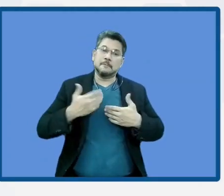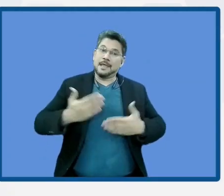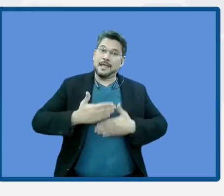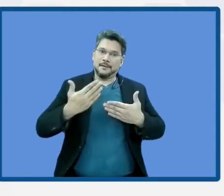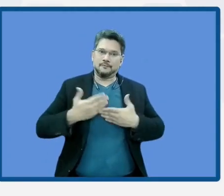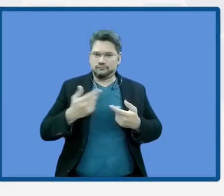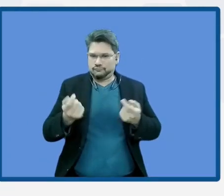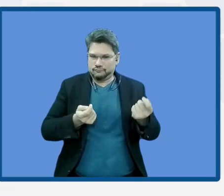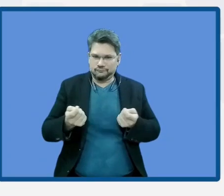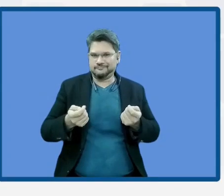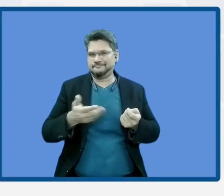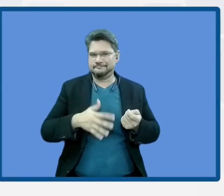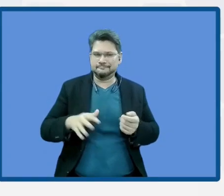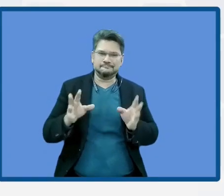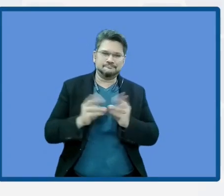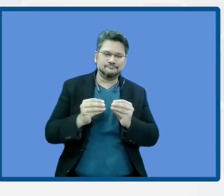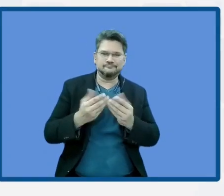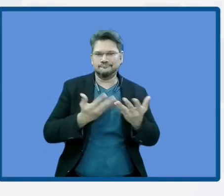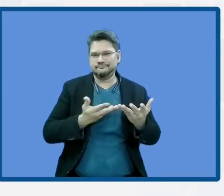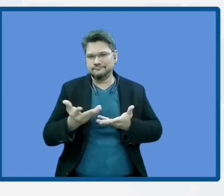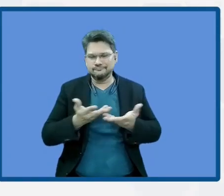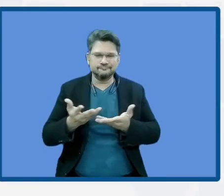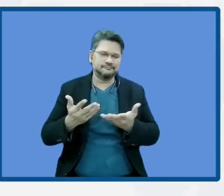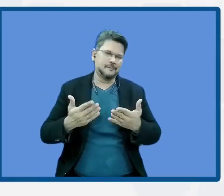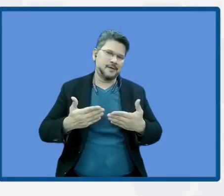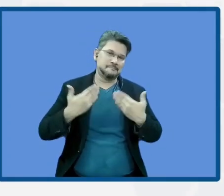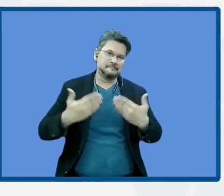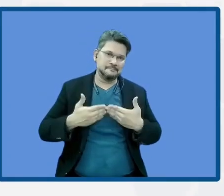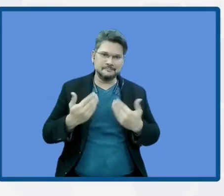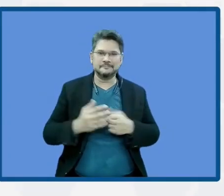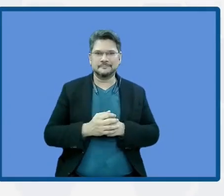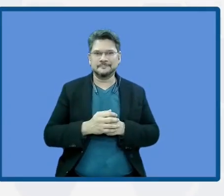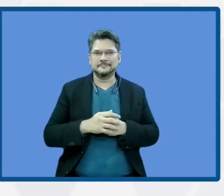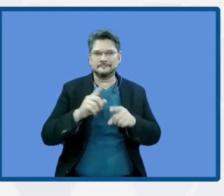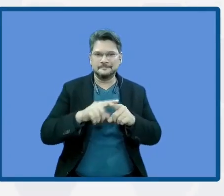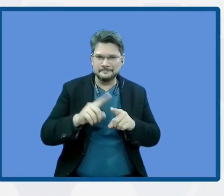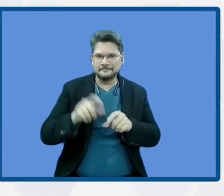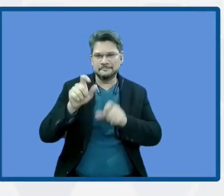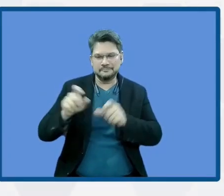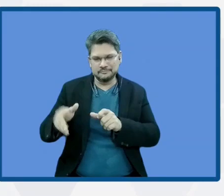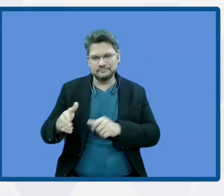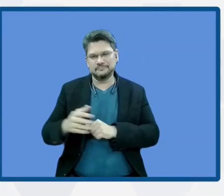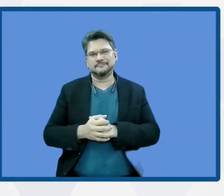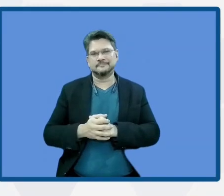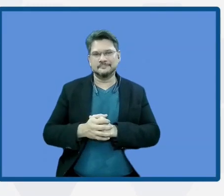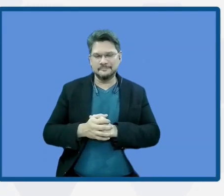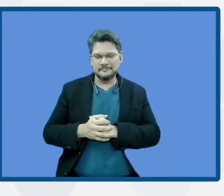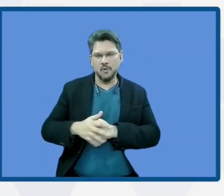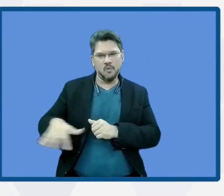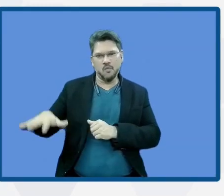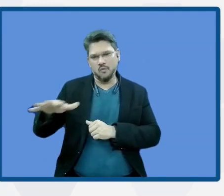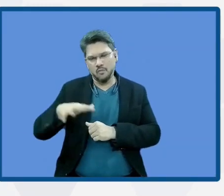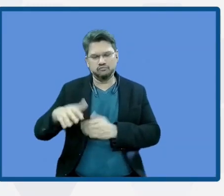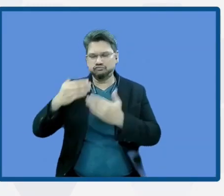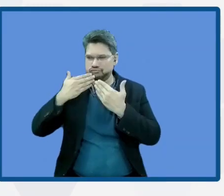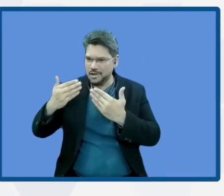Valquiria from Dominican Republic, Jorge, Pascal. Thank you very much. And thank you to all of